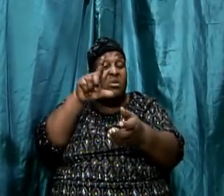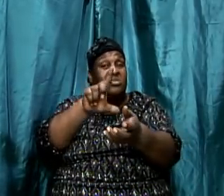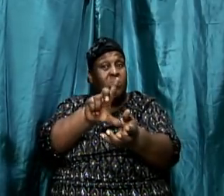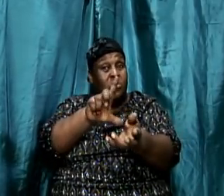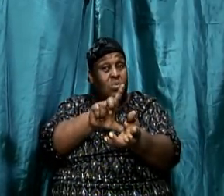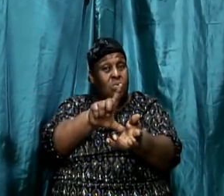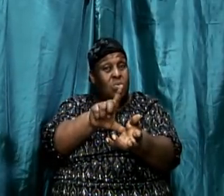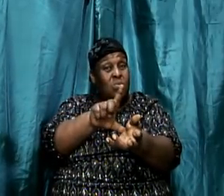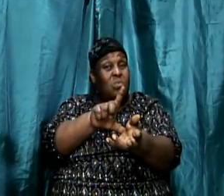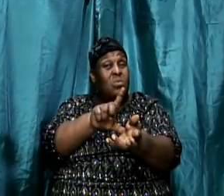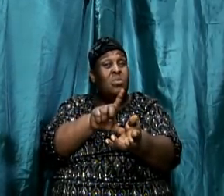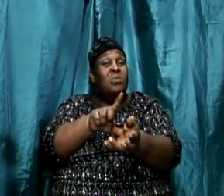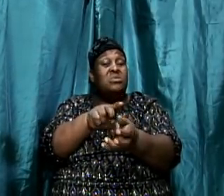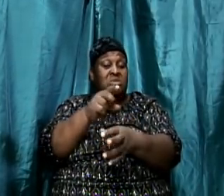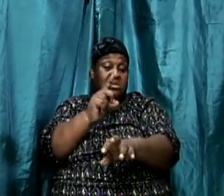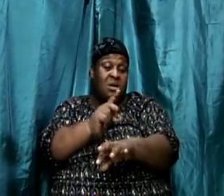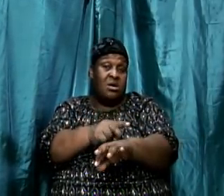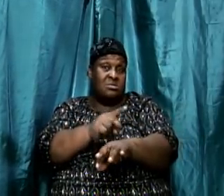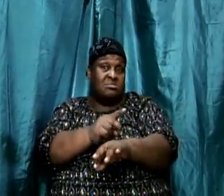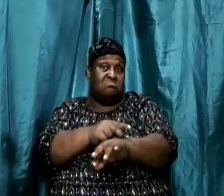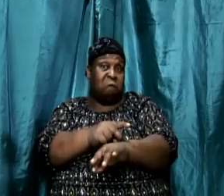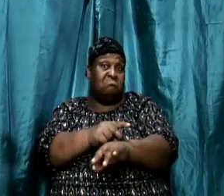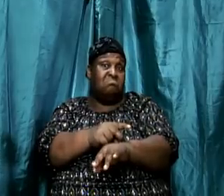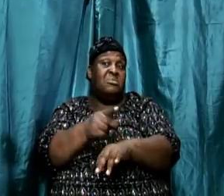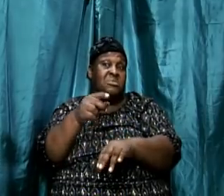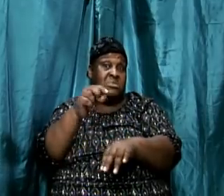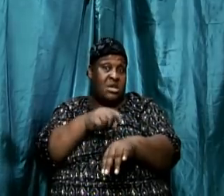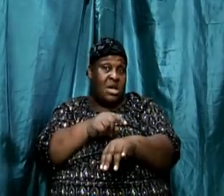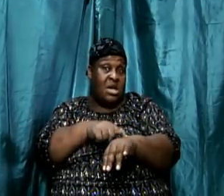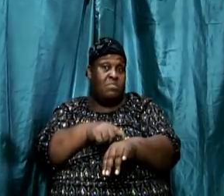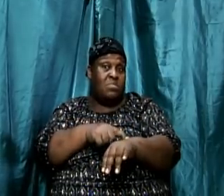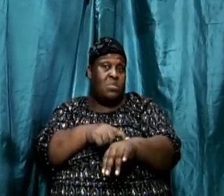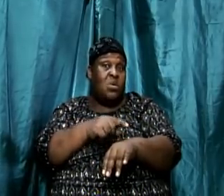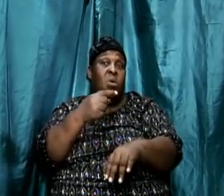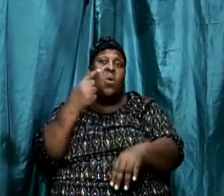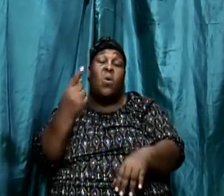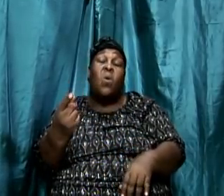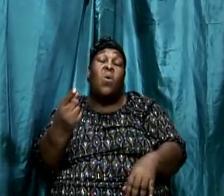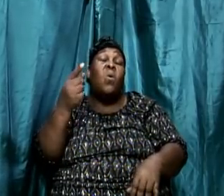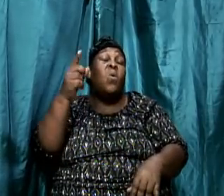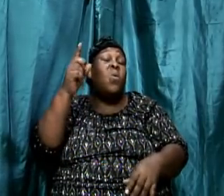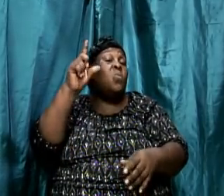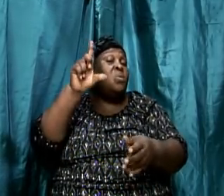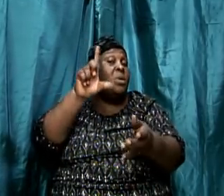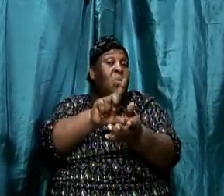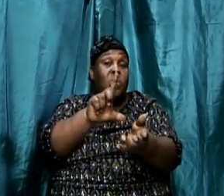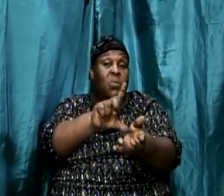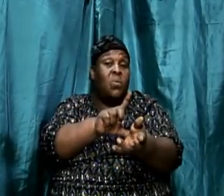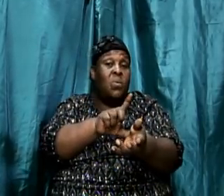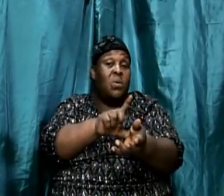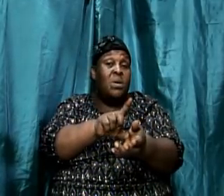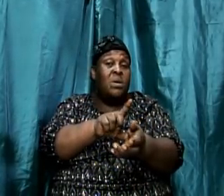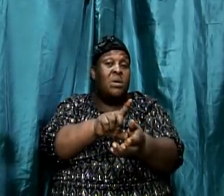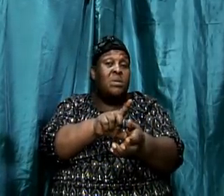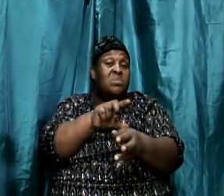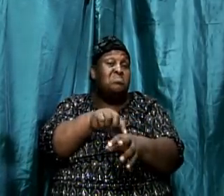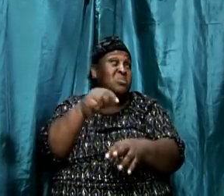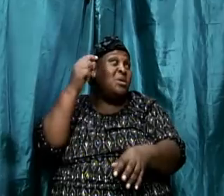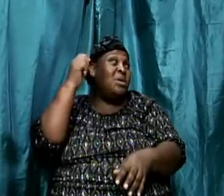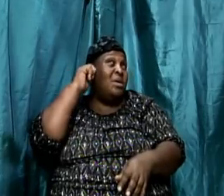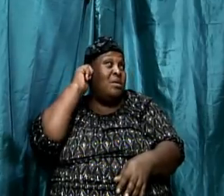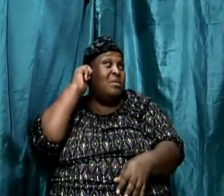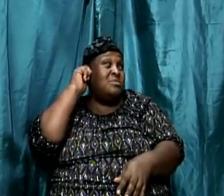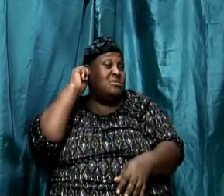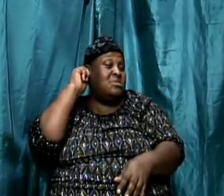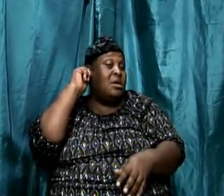notes, the Lord touched the ears of the high priest servant and healed him. Only Luke epistle brought that across. Because Luke was coming